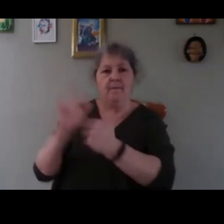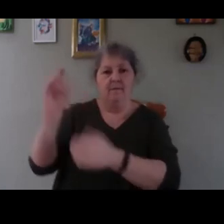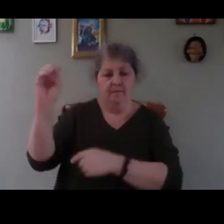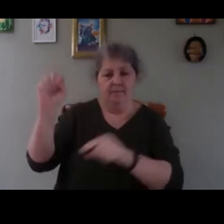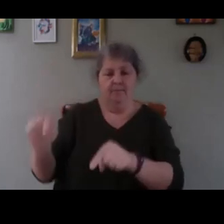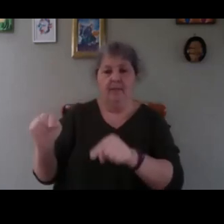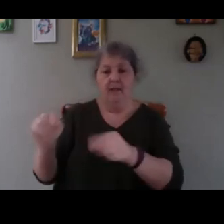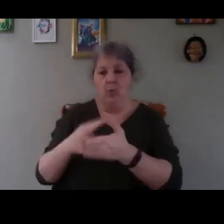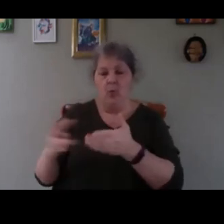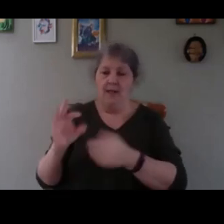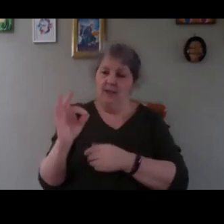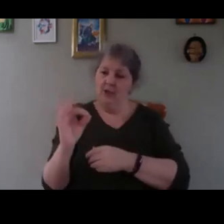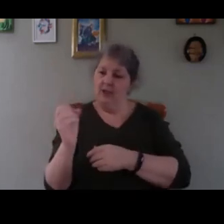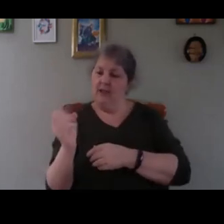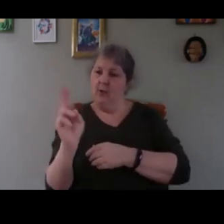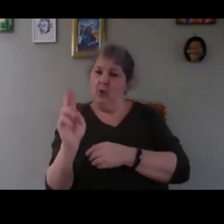when they are germinated